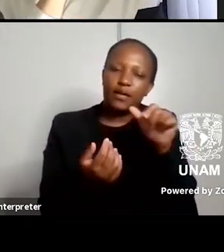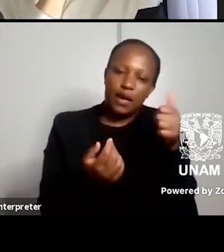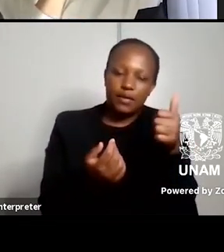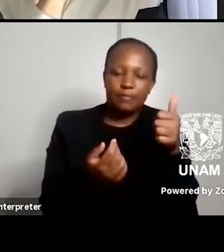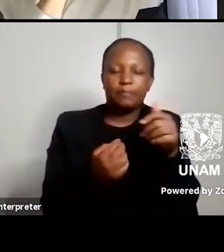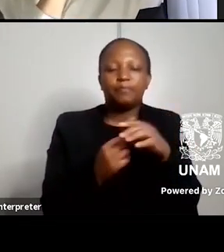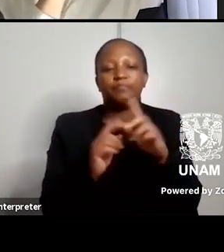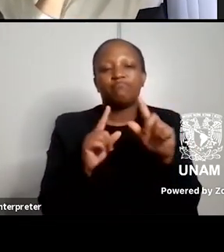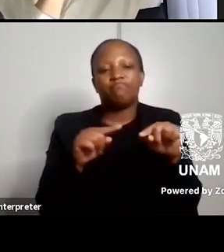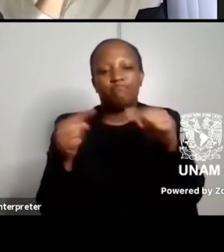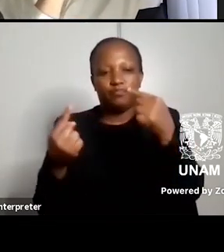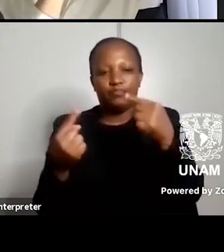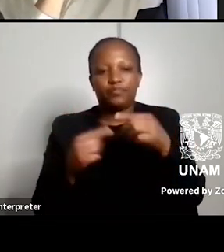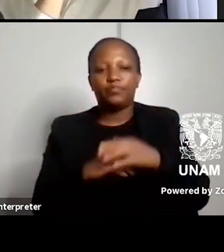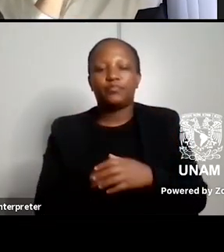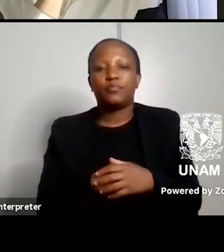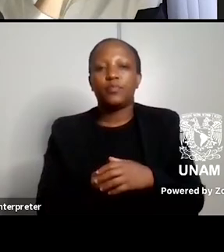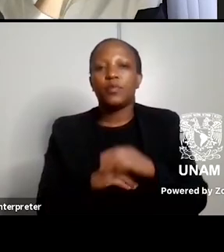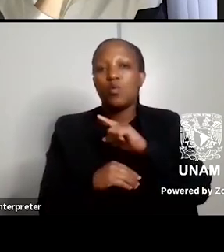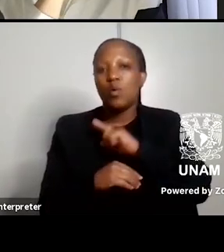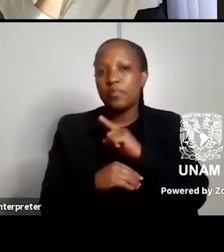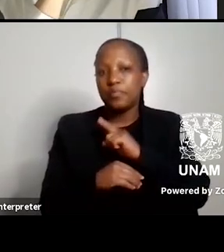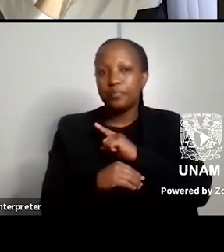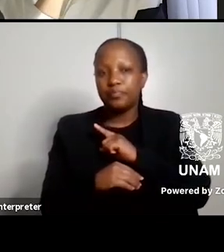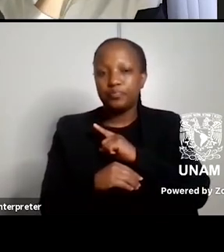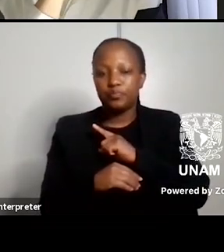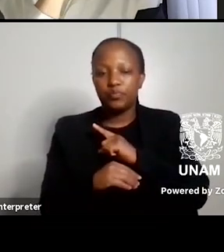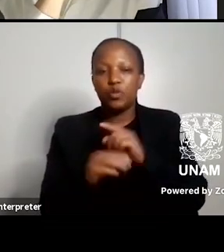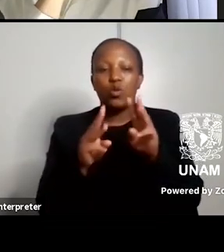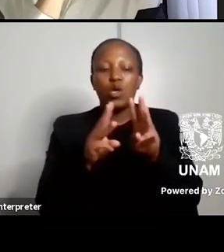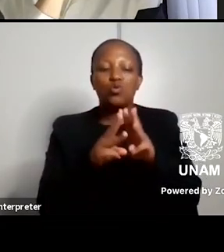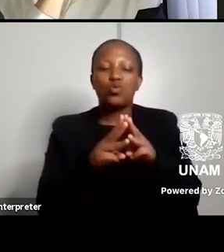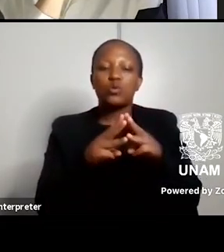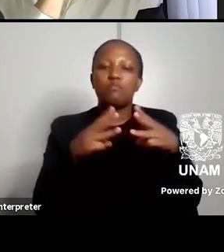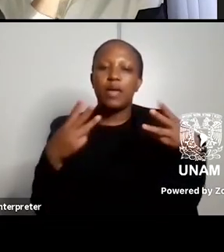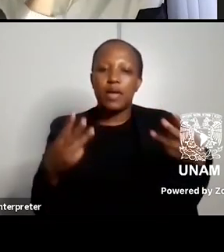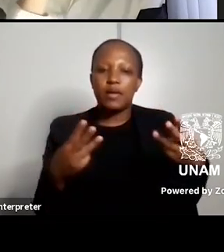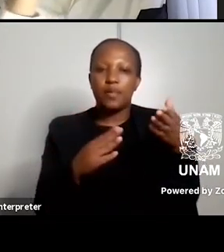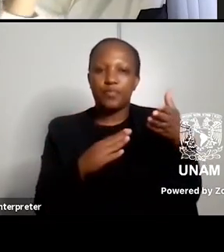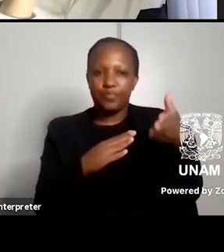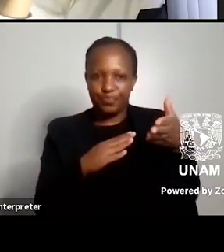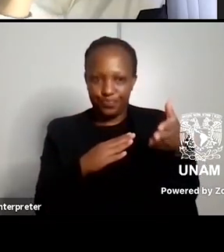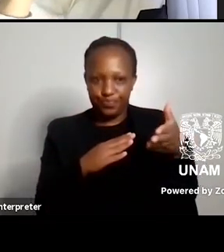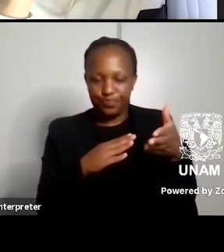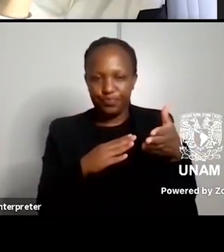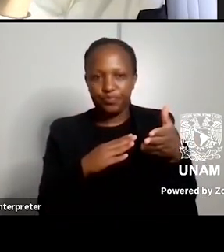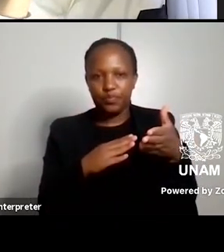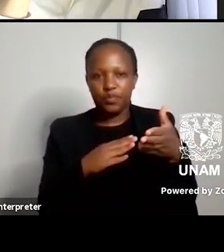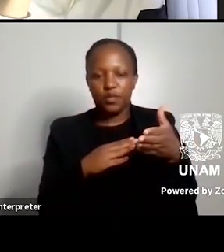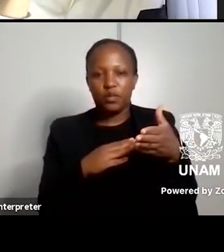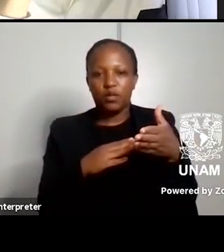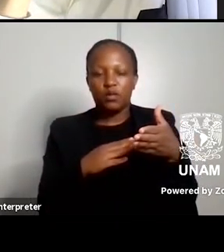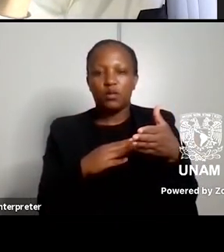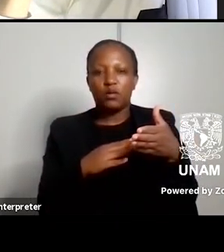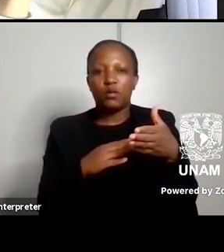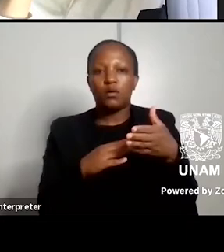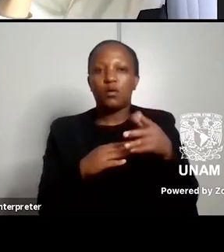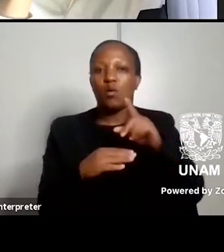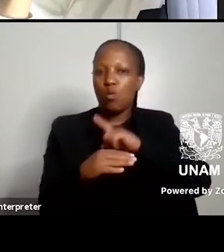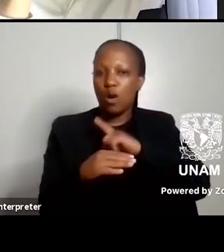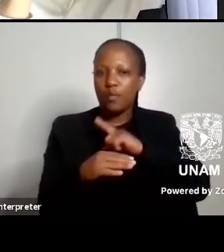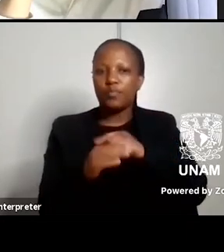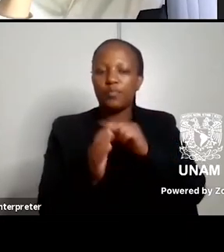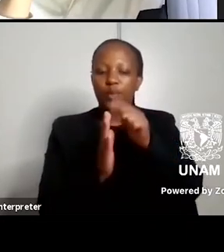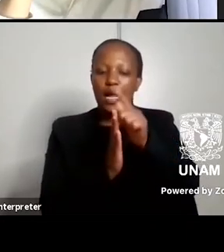there's a um were the primary repositories of of literary